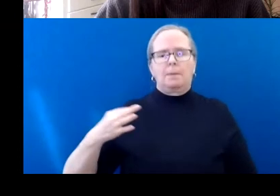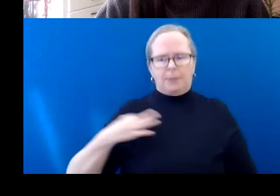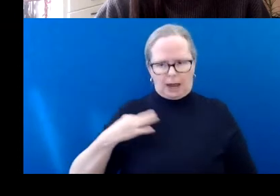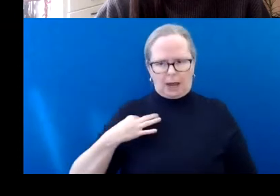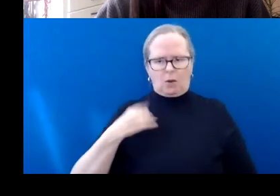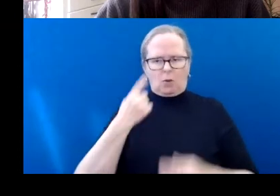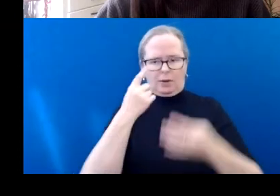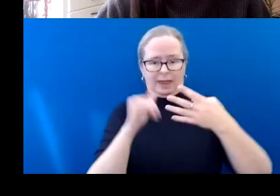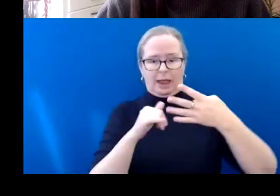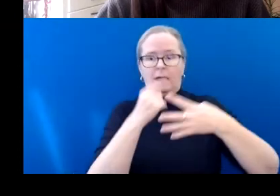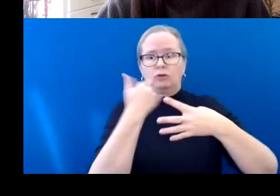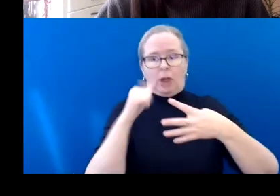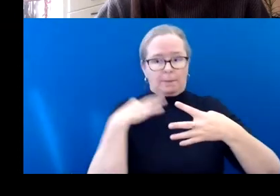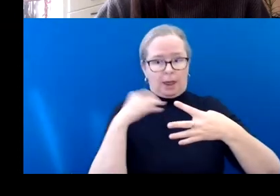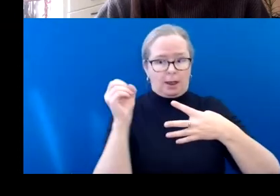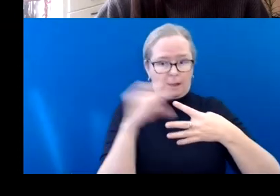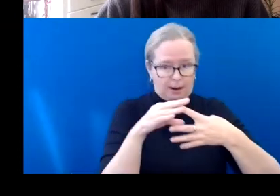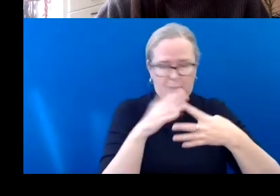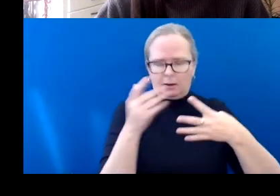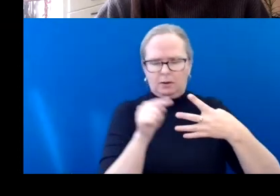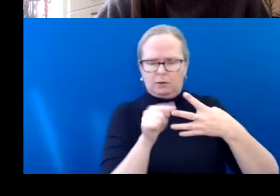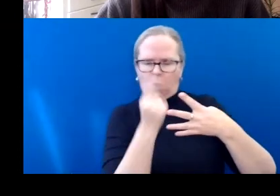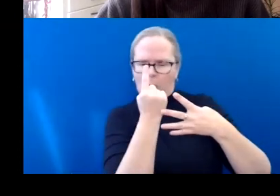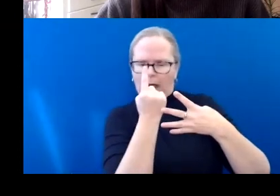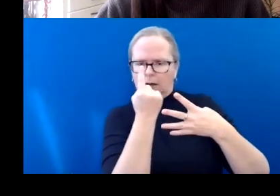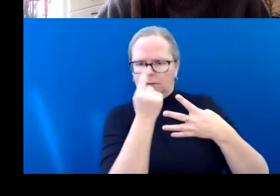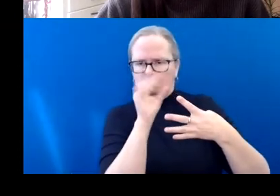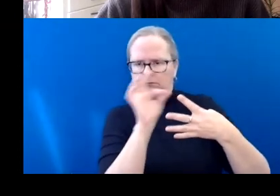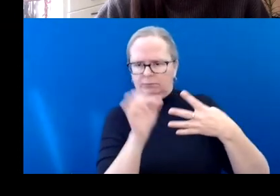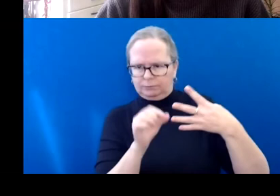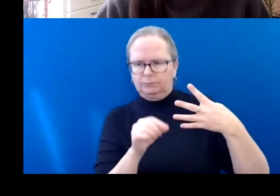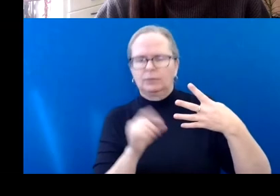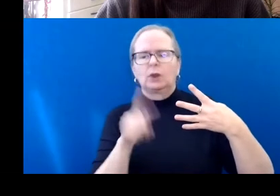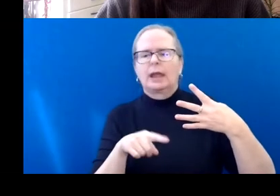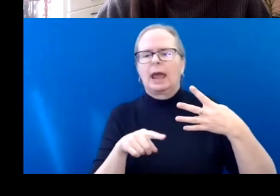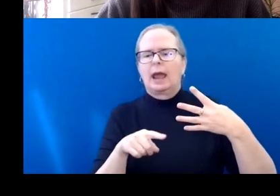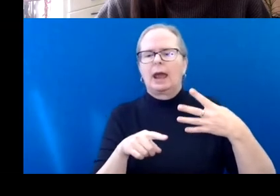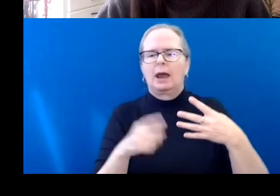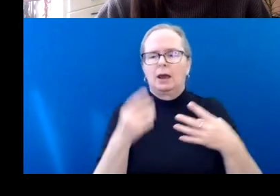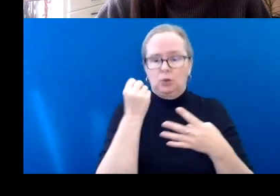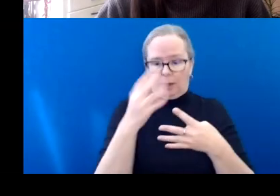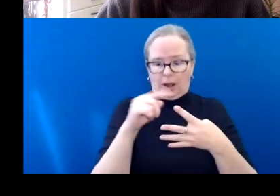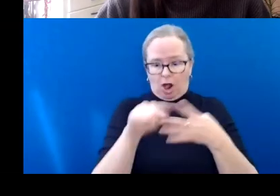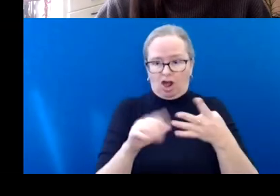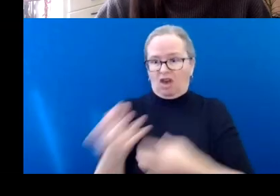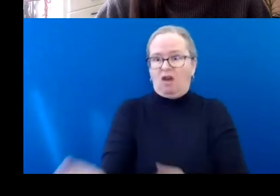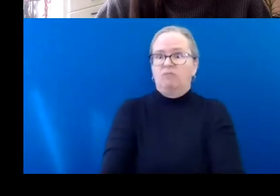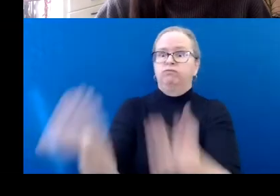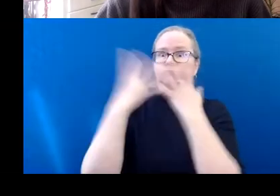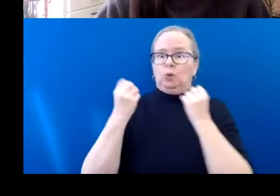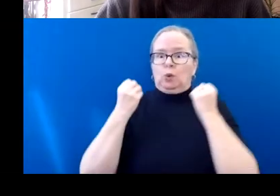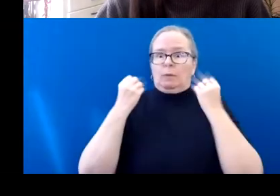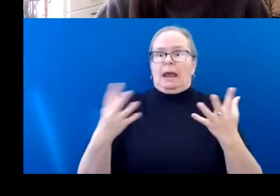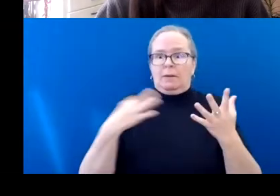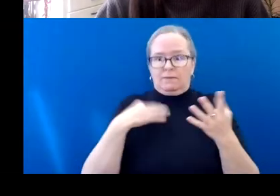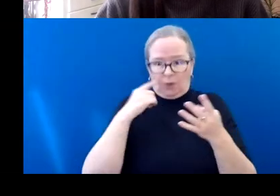This means you cannot submit multiple applications to the program for different opportunities and you may